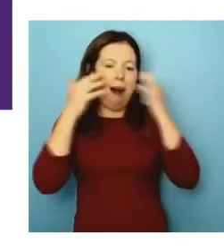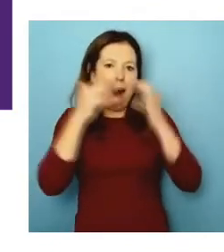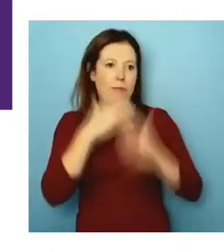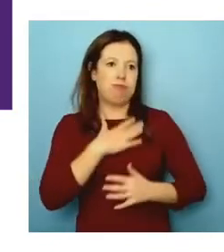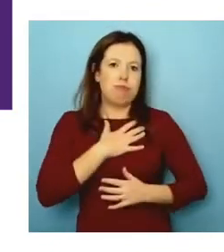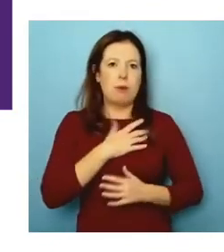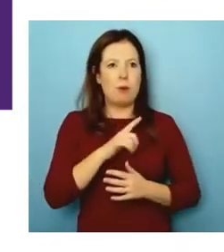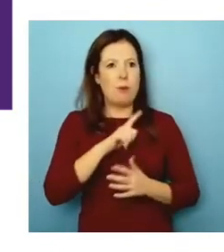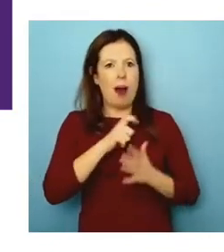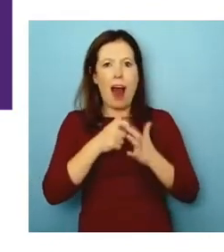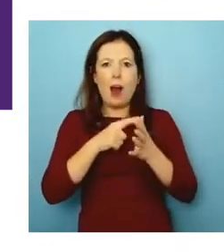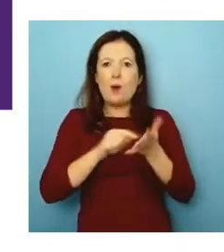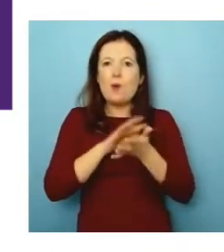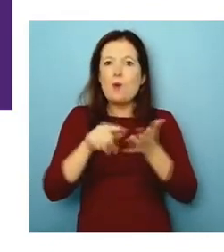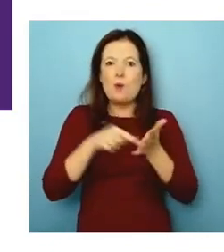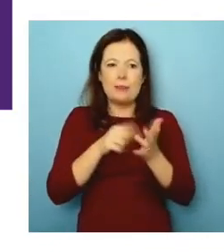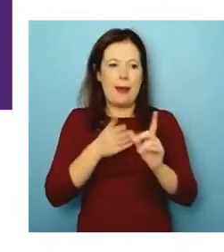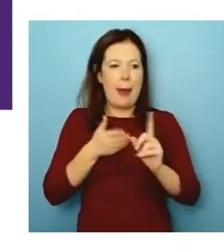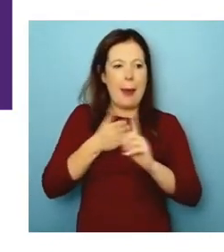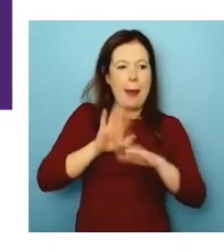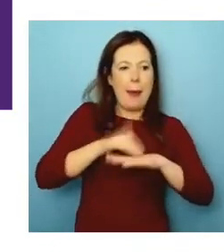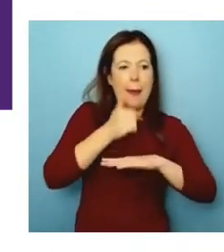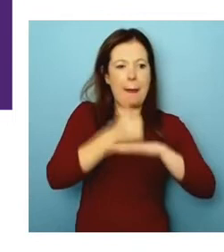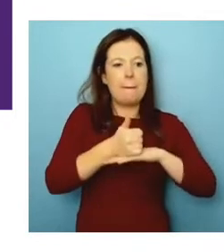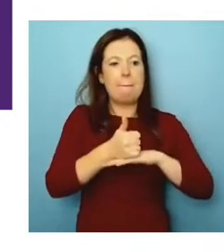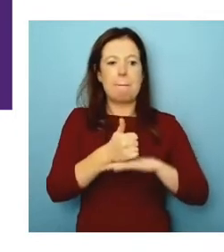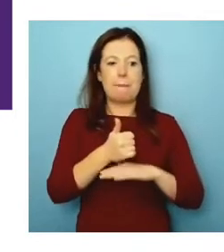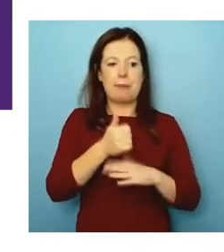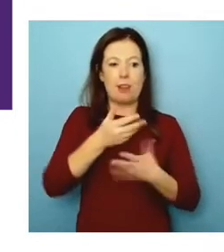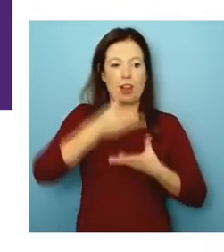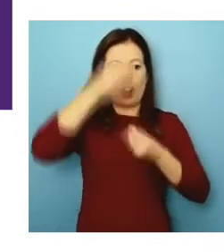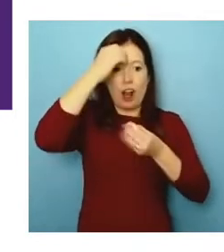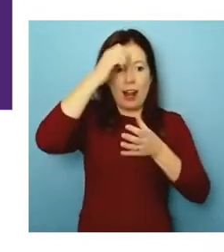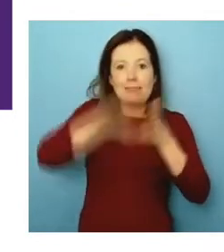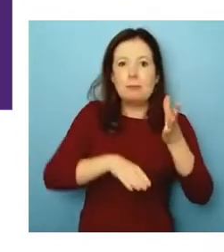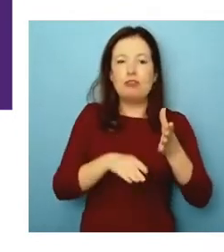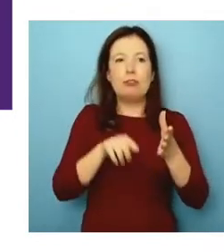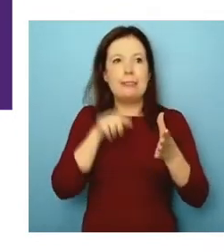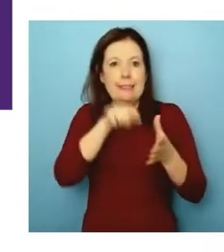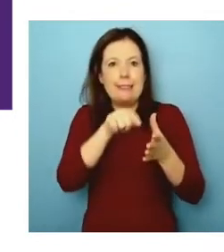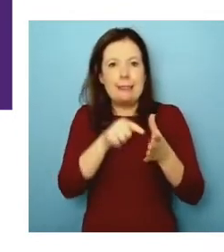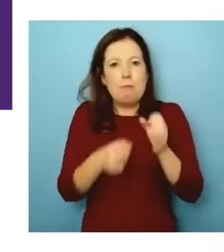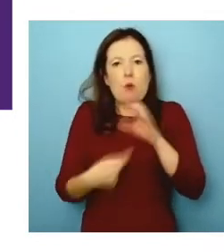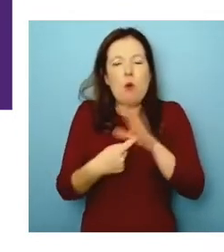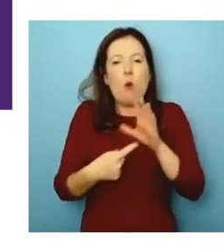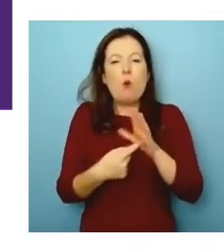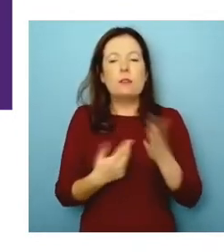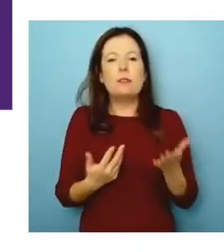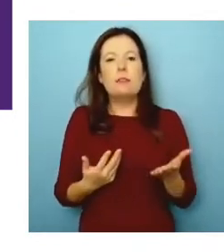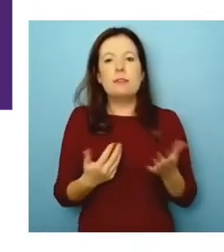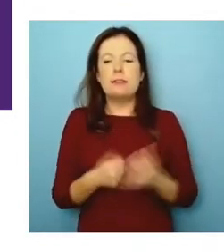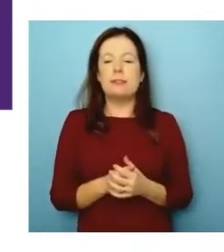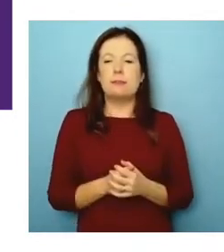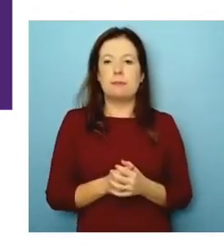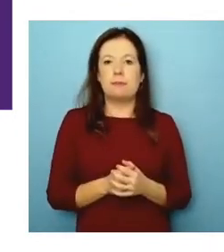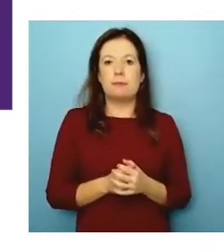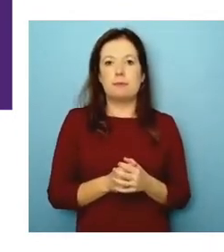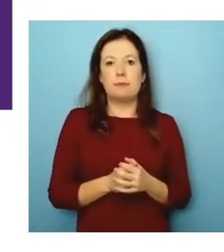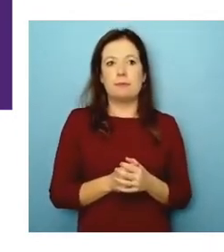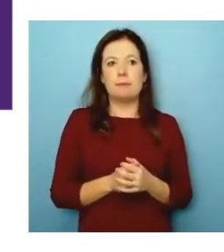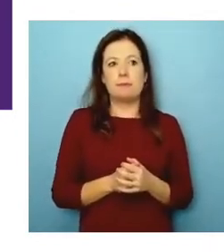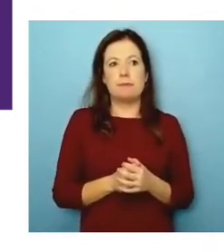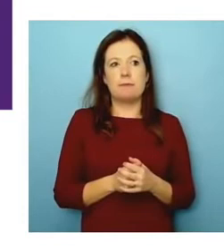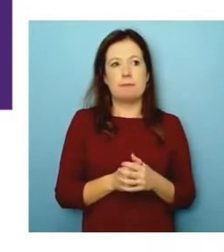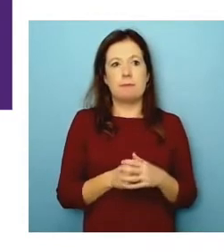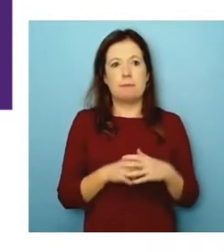make sure that everyone saw the other students as part of their learning experience. Uh, and this idea of maybe my grade doesn't have to